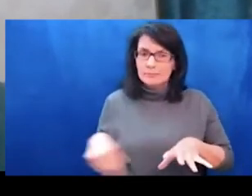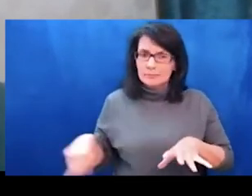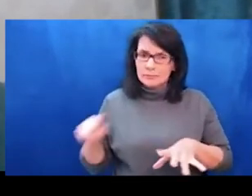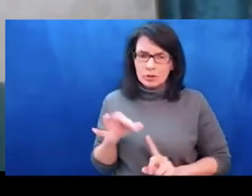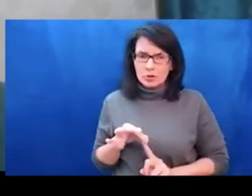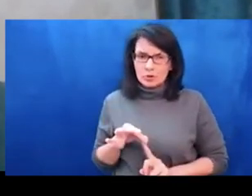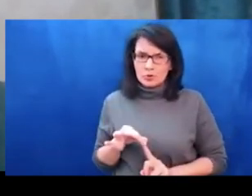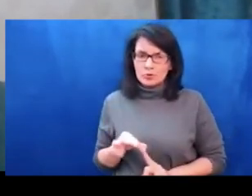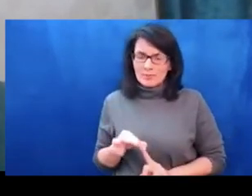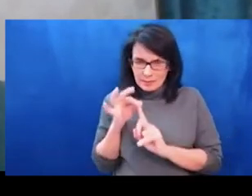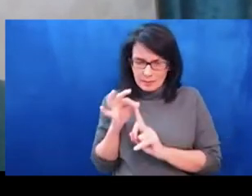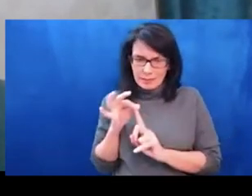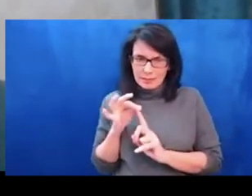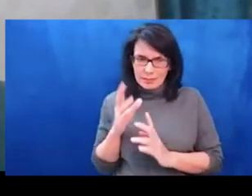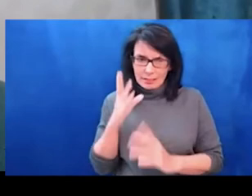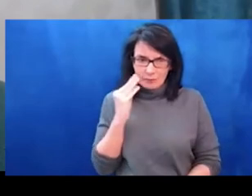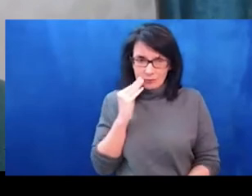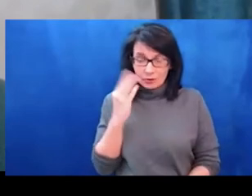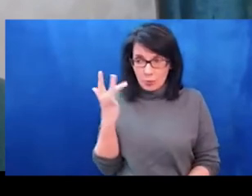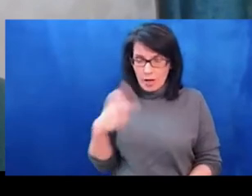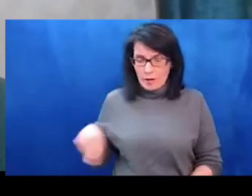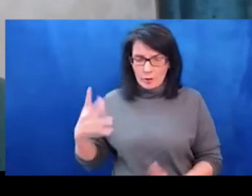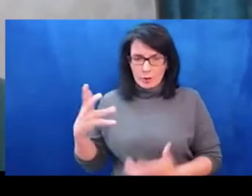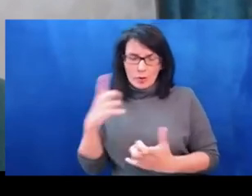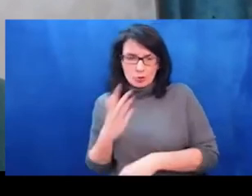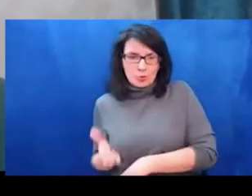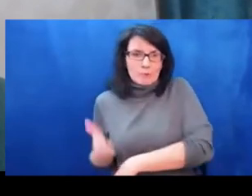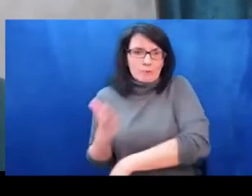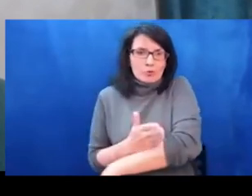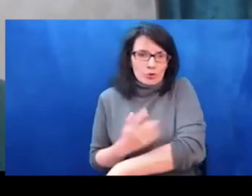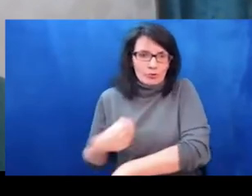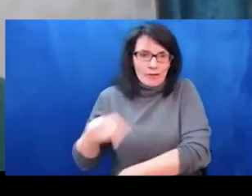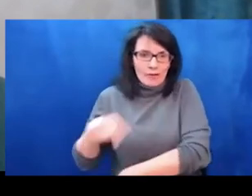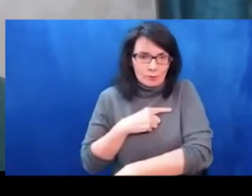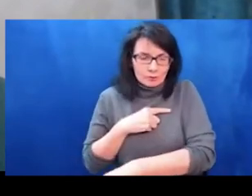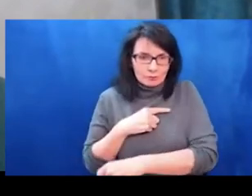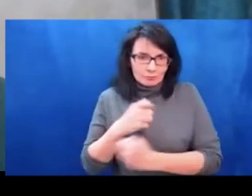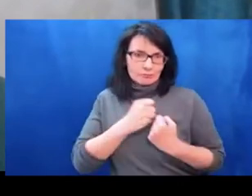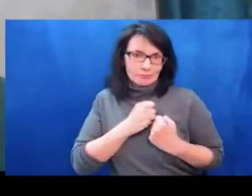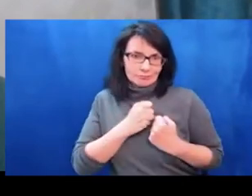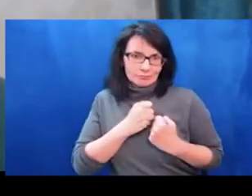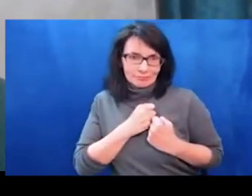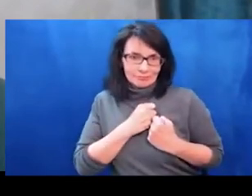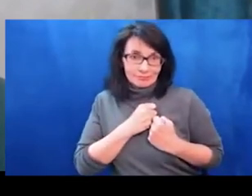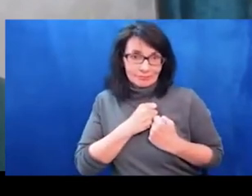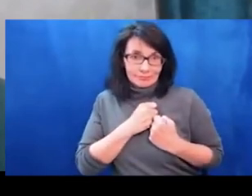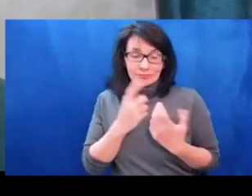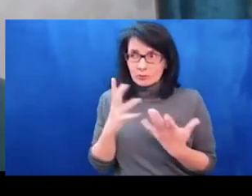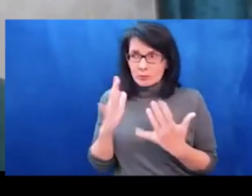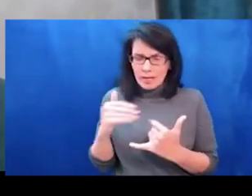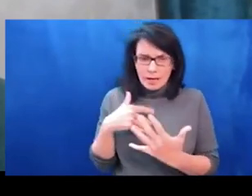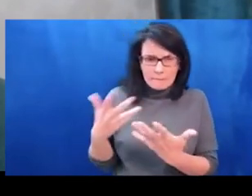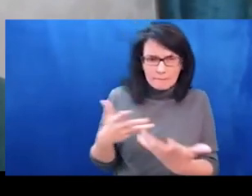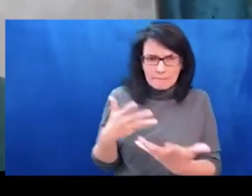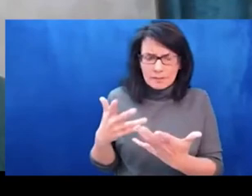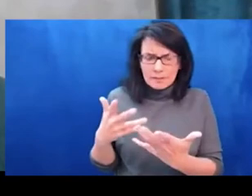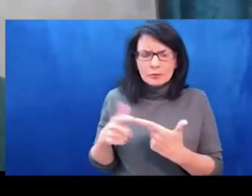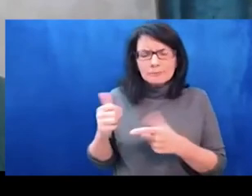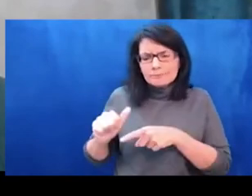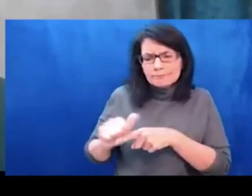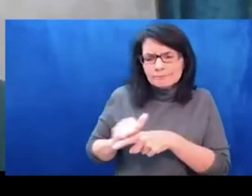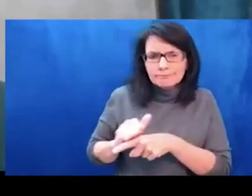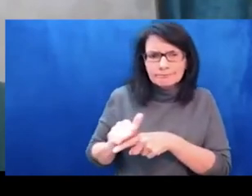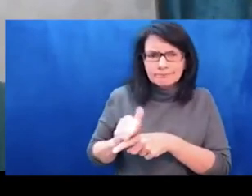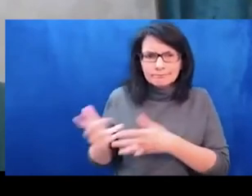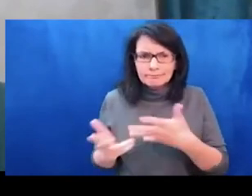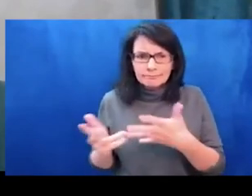formations have gained combat experience in Syria and are now relying on it in the course